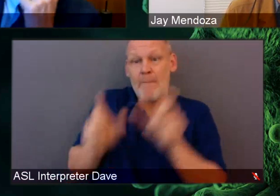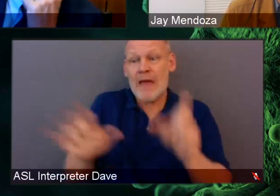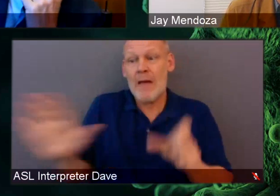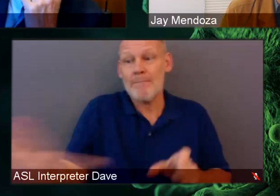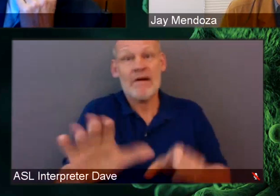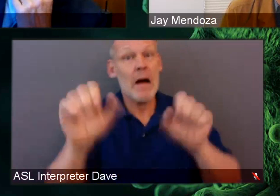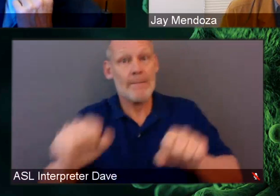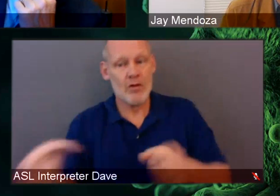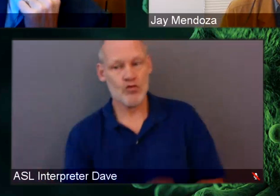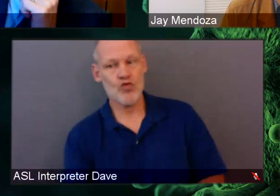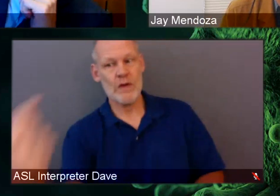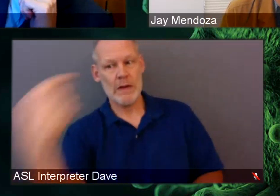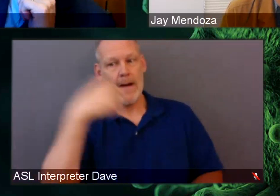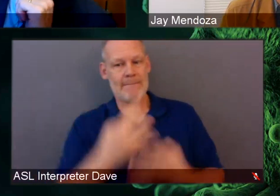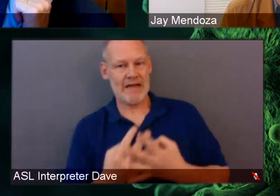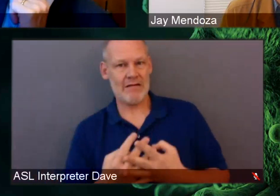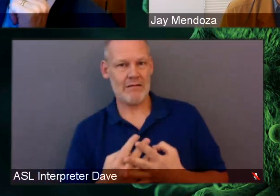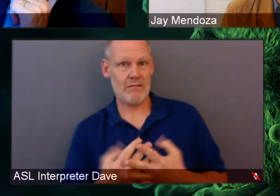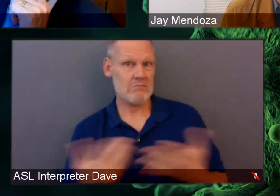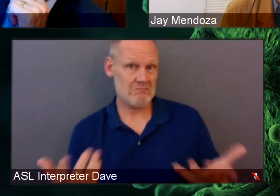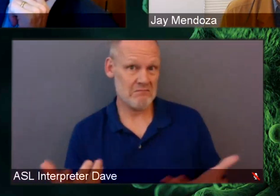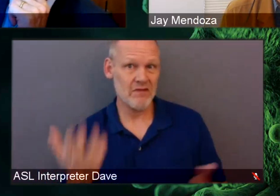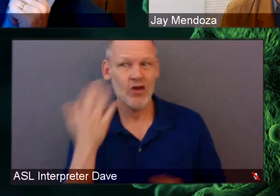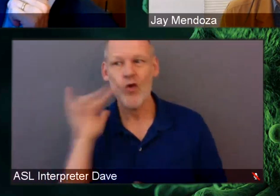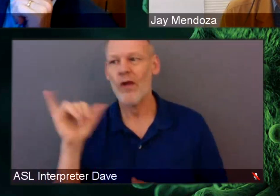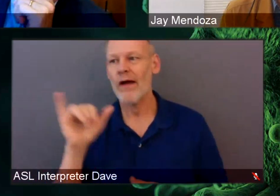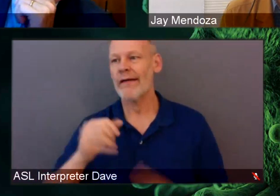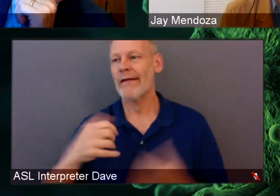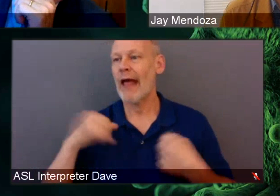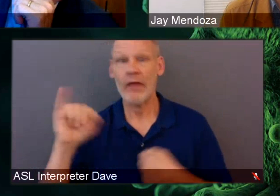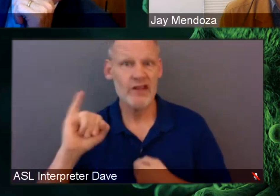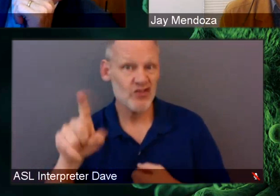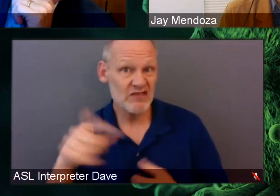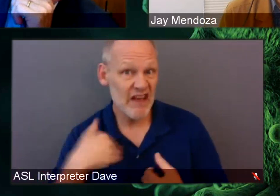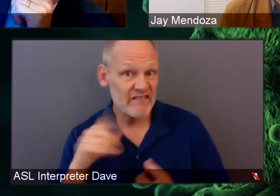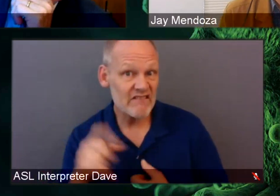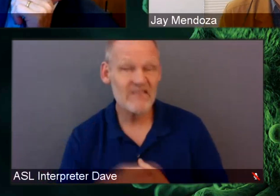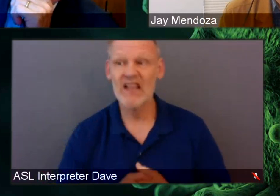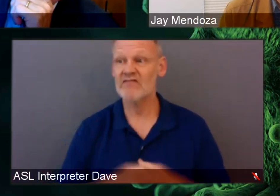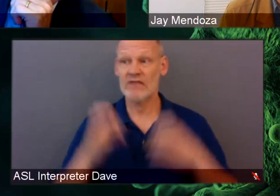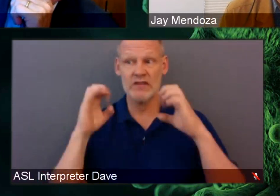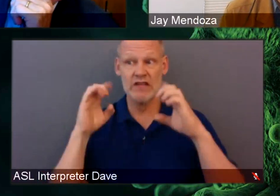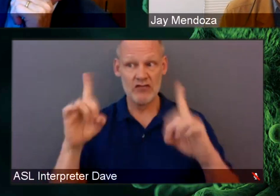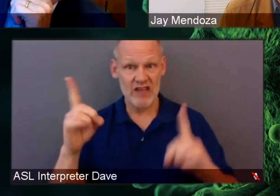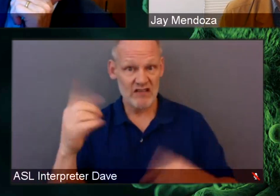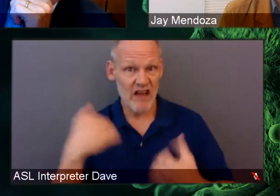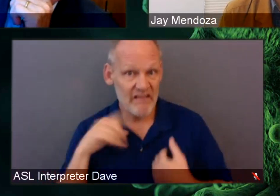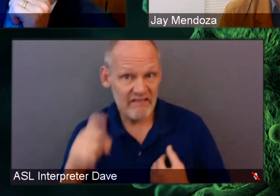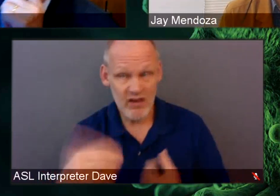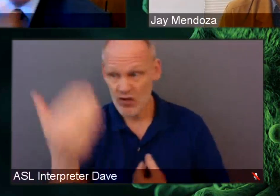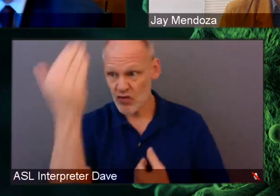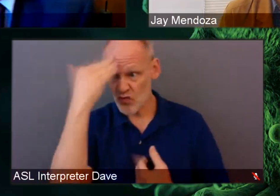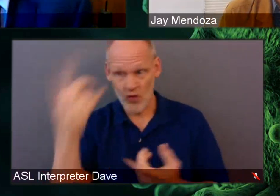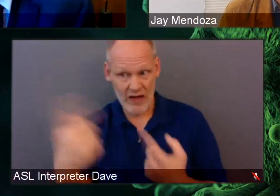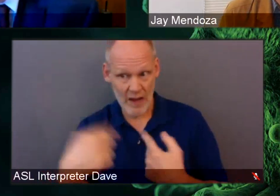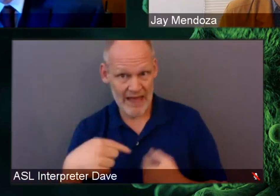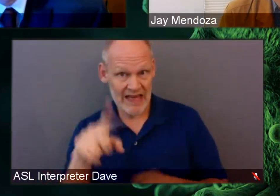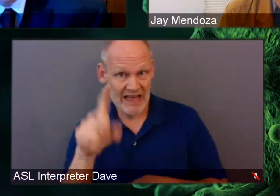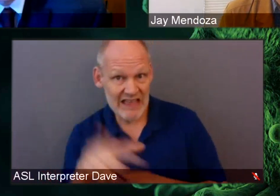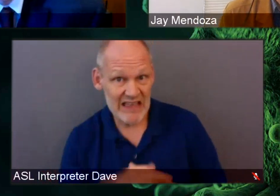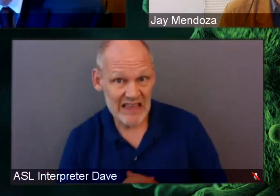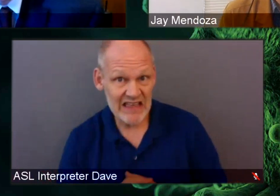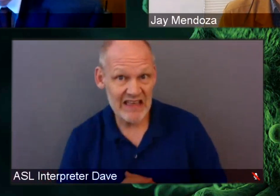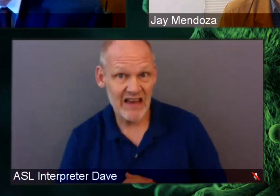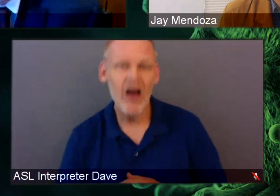disparities in income, education, health insurance, and then more downstream disparities in food security,